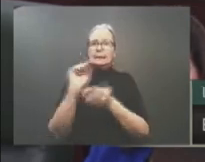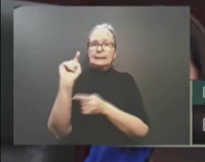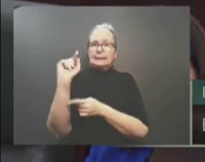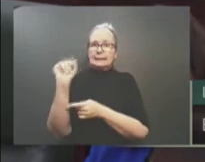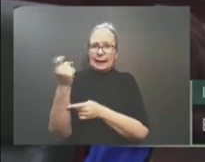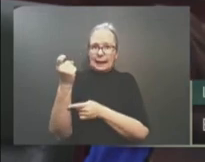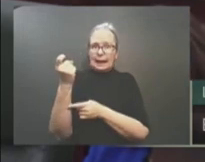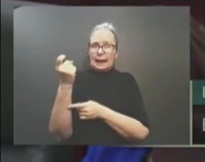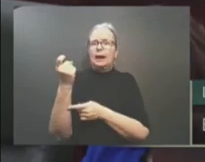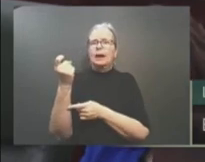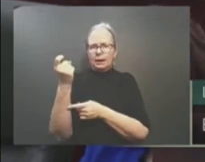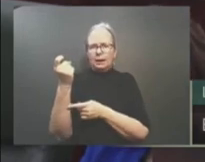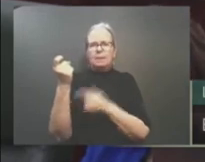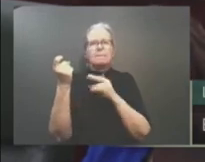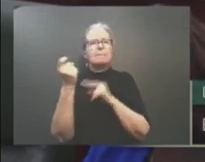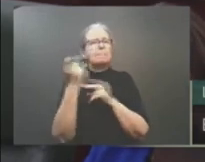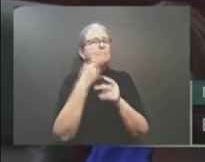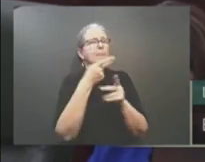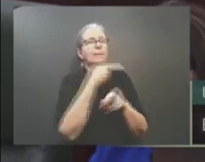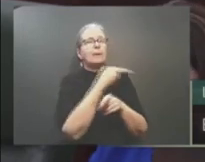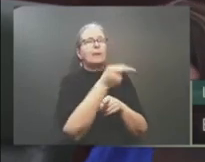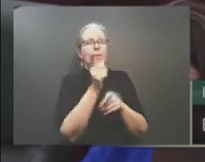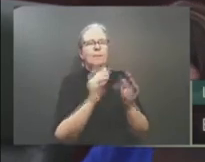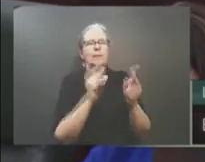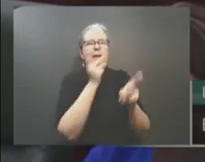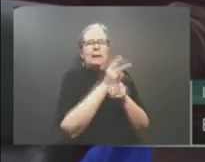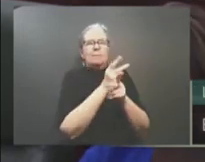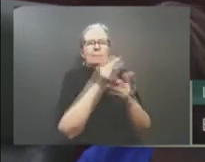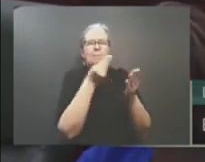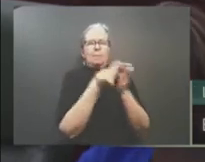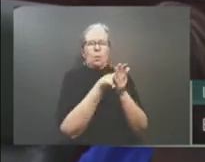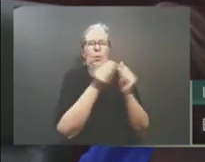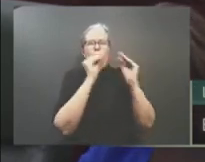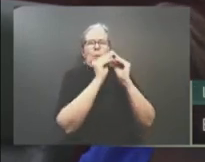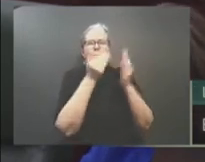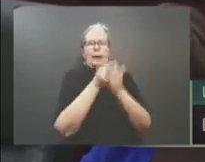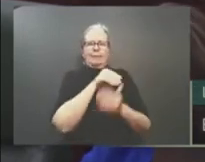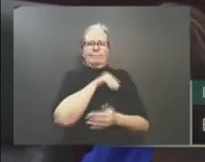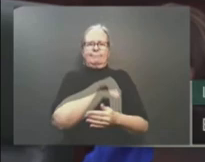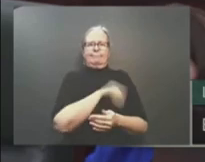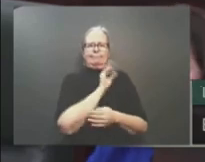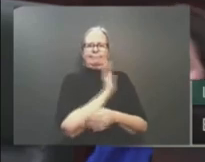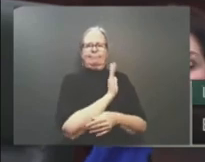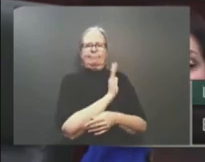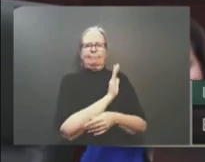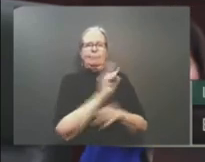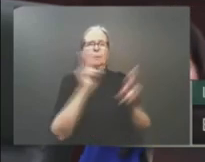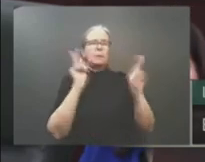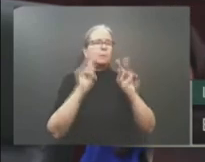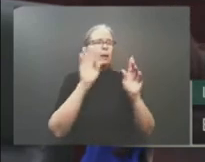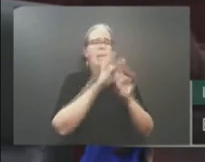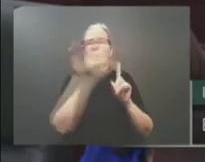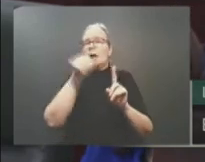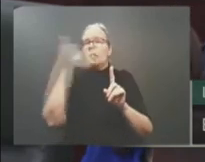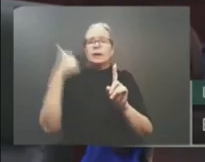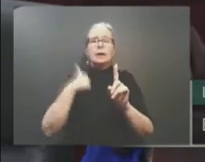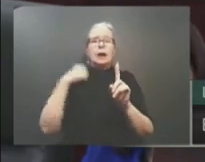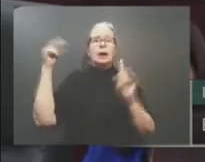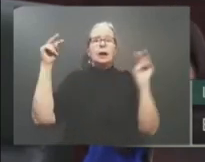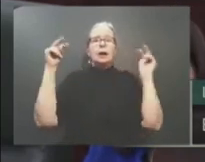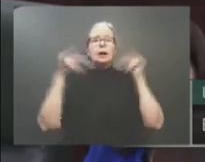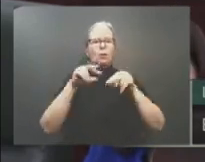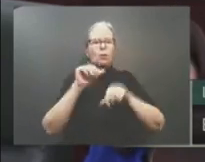from other provinces and those new to Canada are taking note. Of Alberta's growing economy, our lower cost of living, and the abundant